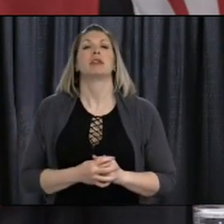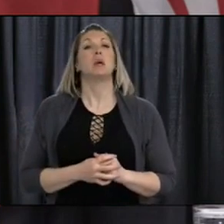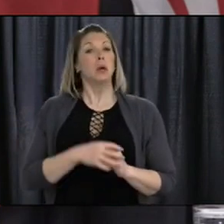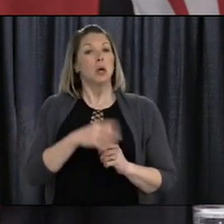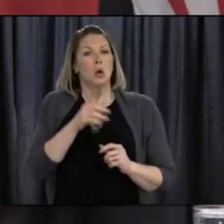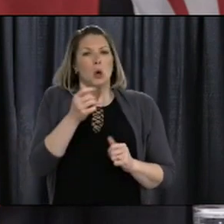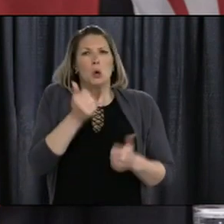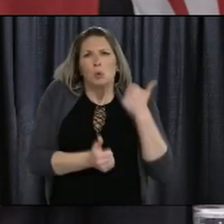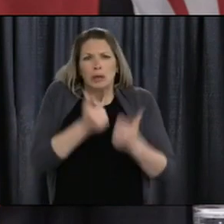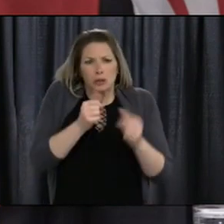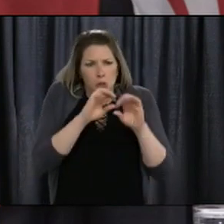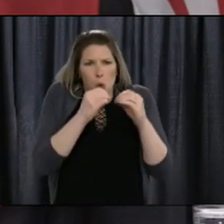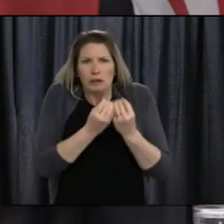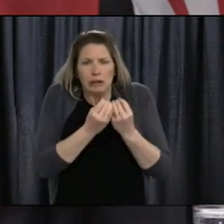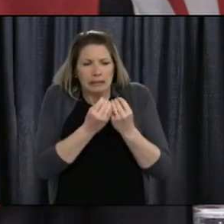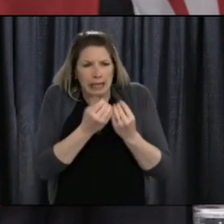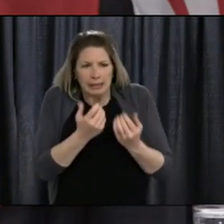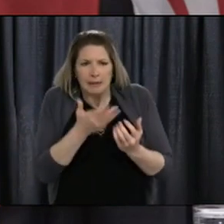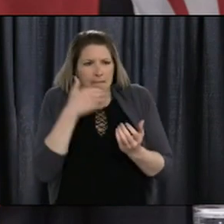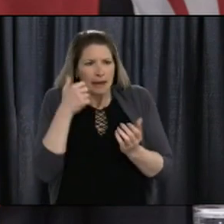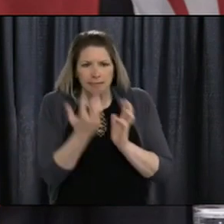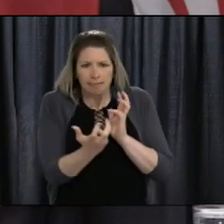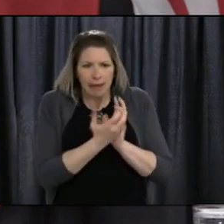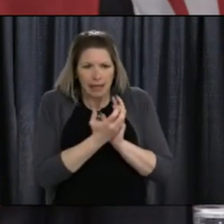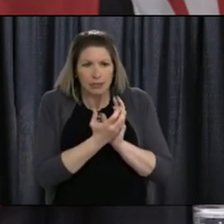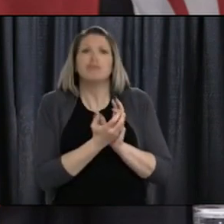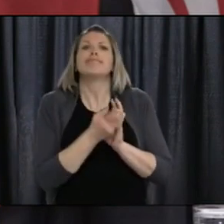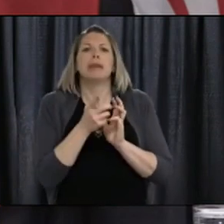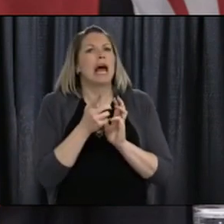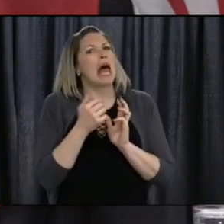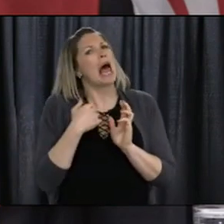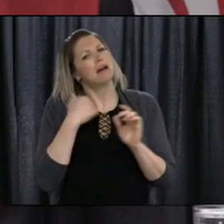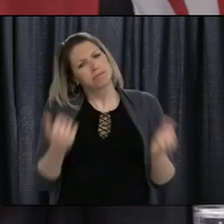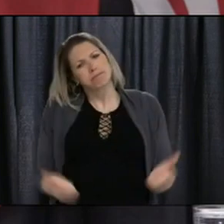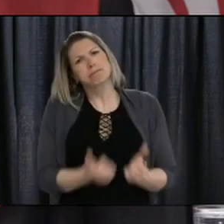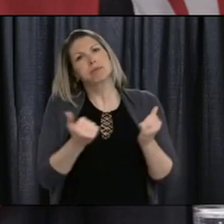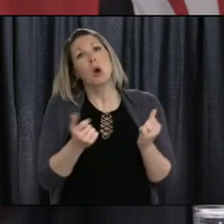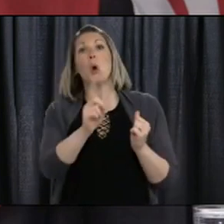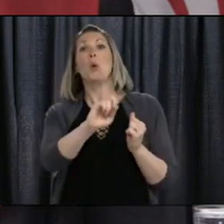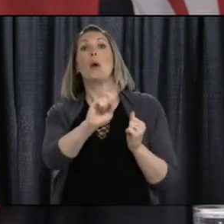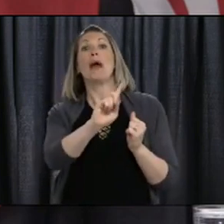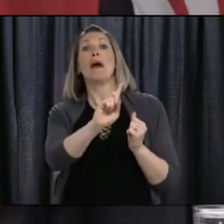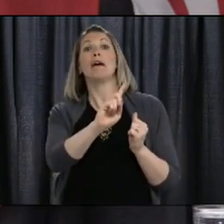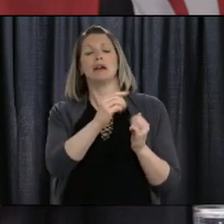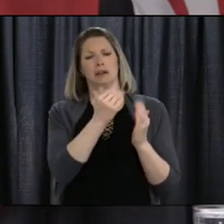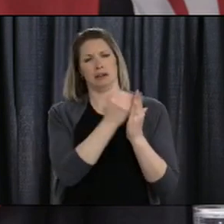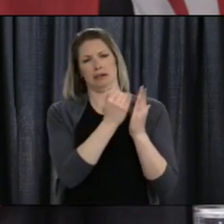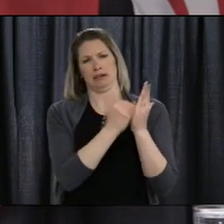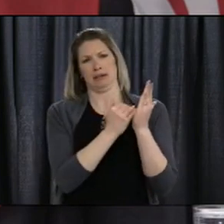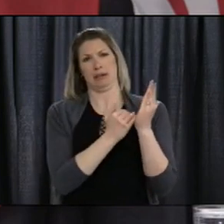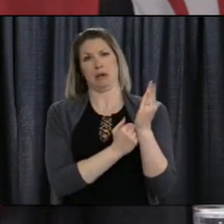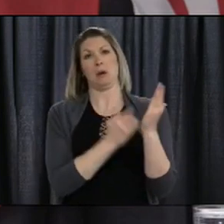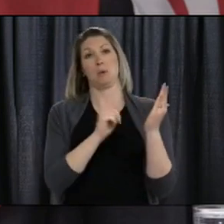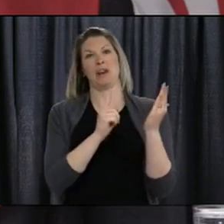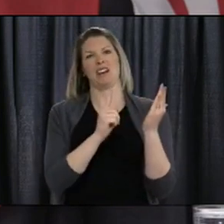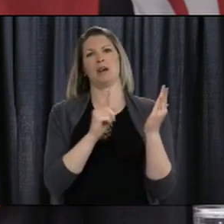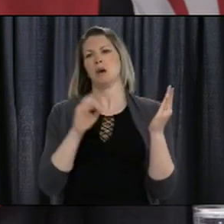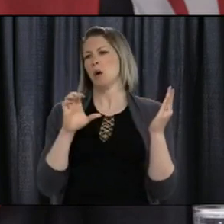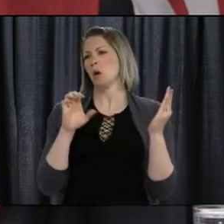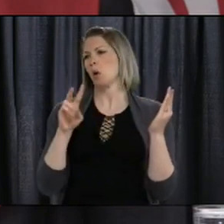help no matter where you live in our province. They can be found if you visit our COVID-19 website.